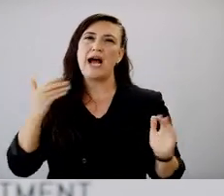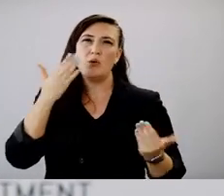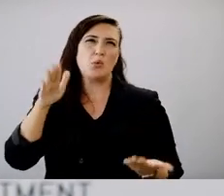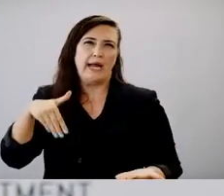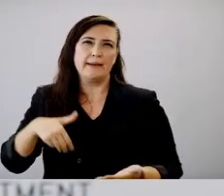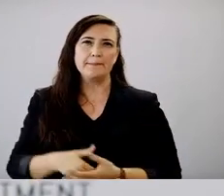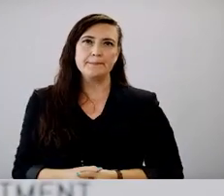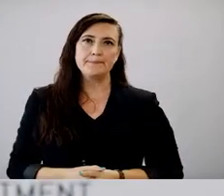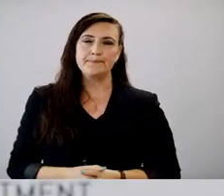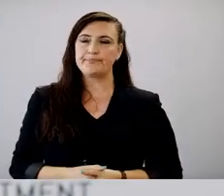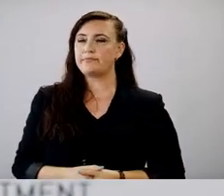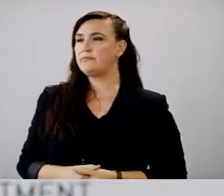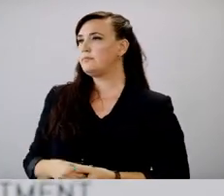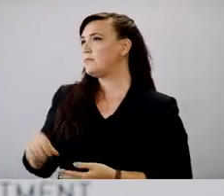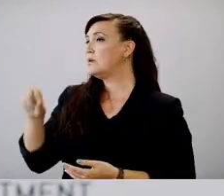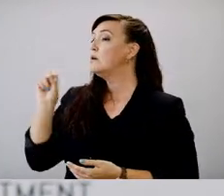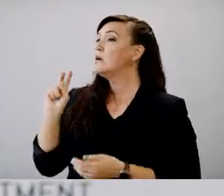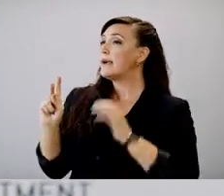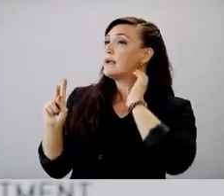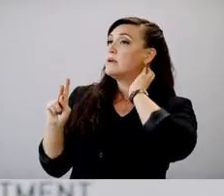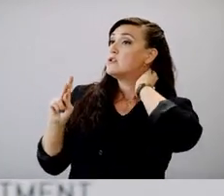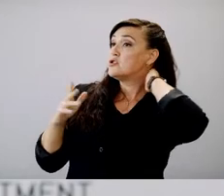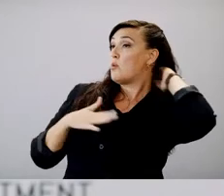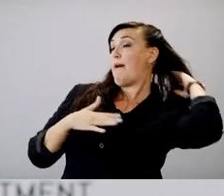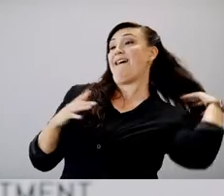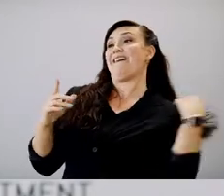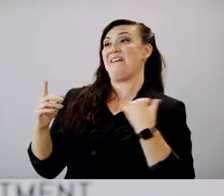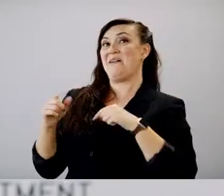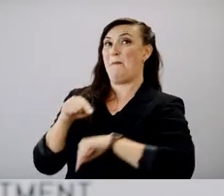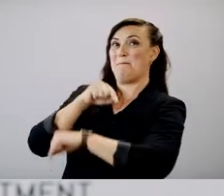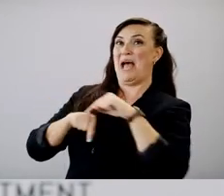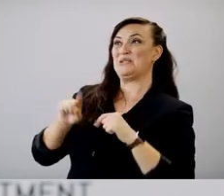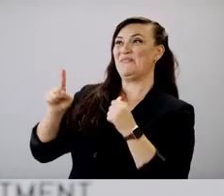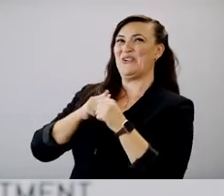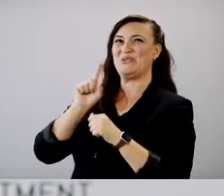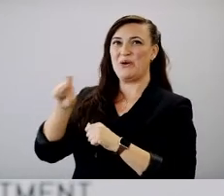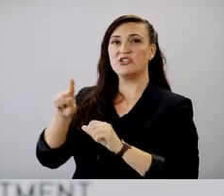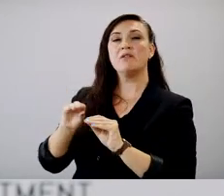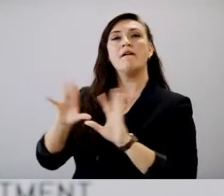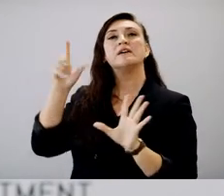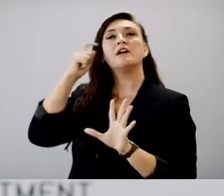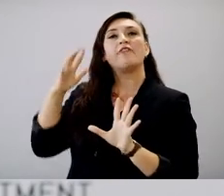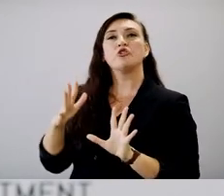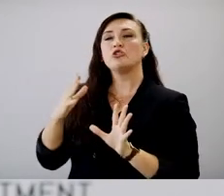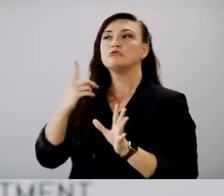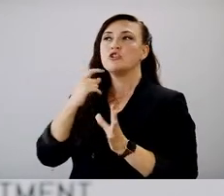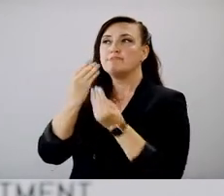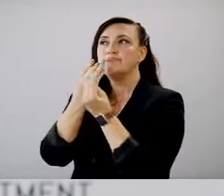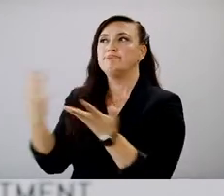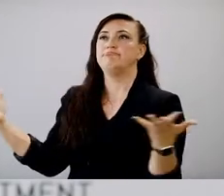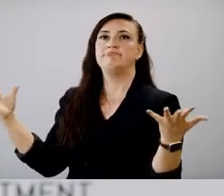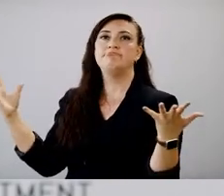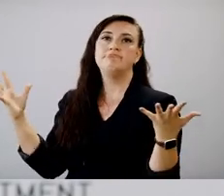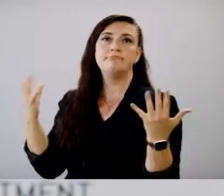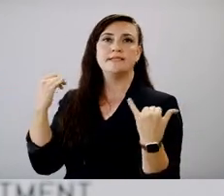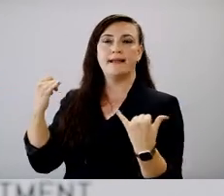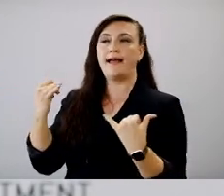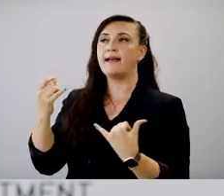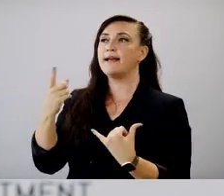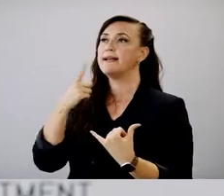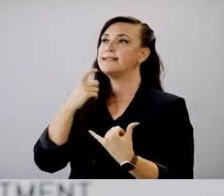Okay. So now the question that I had originally was, obviously the governor put out the statement today